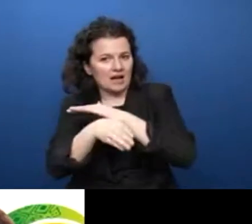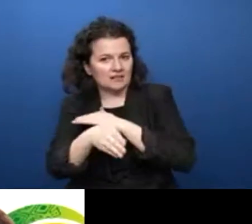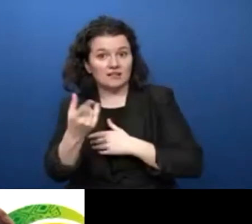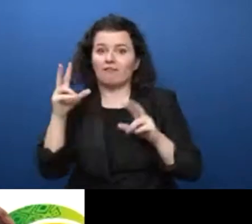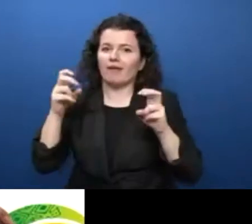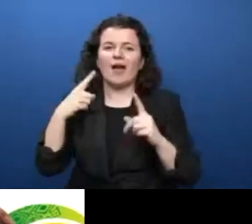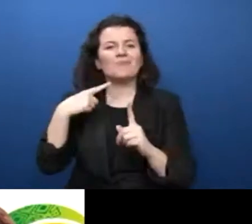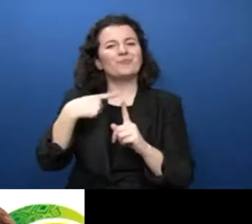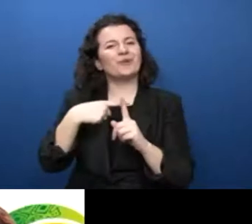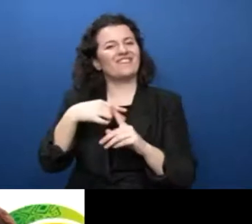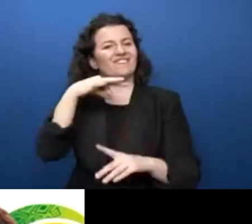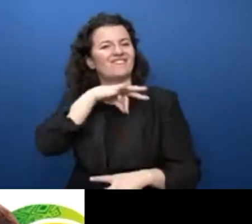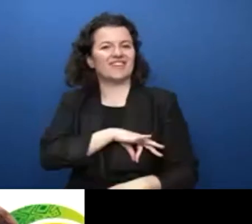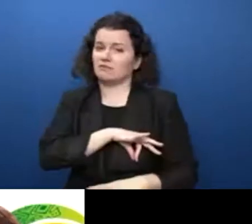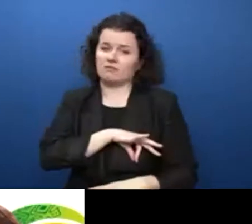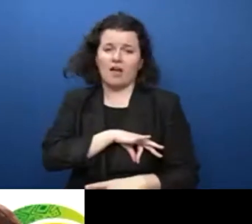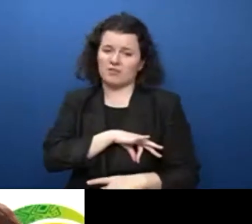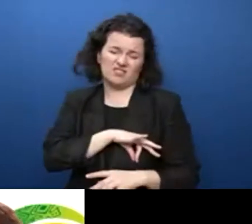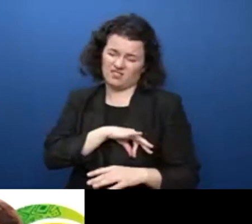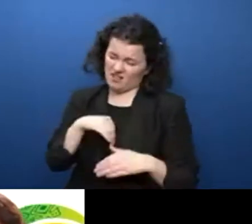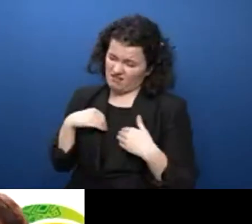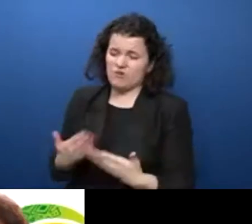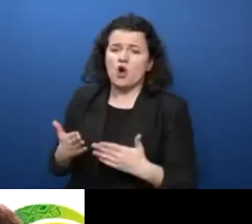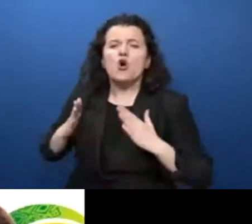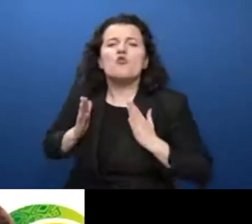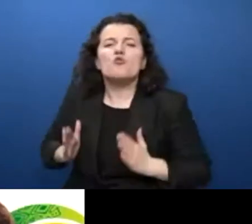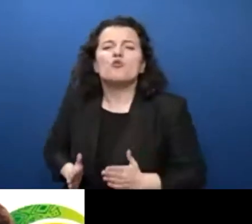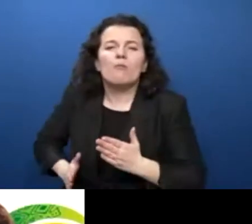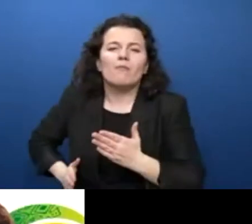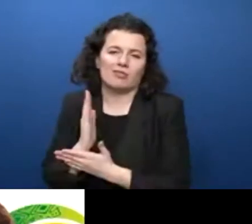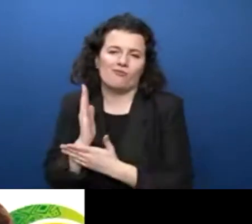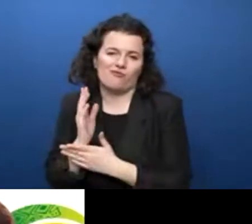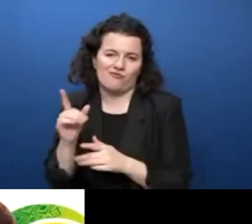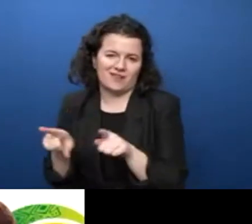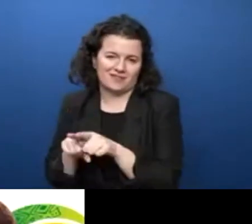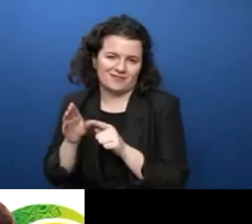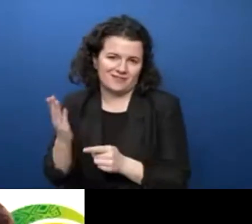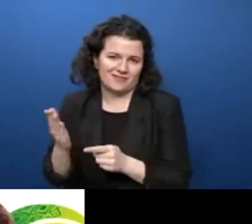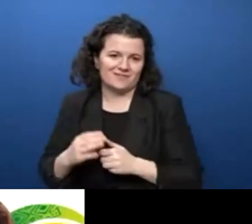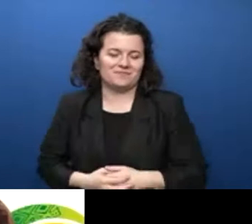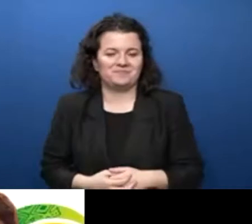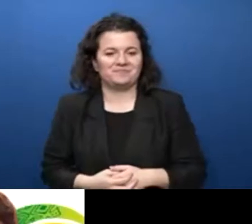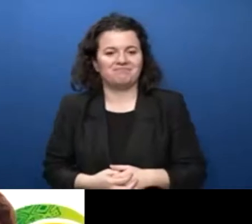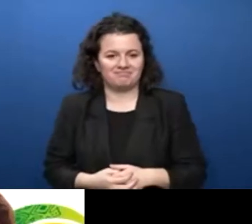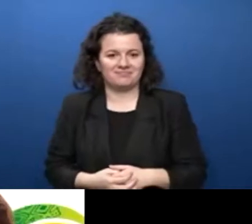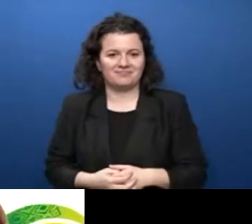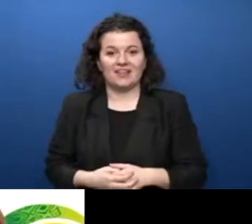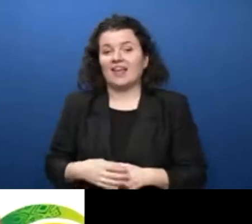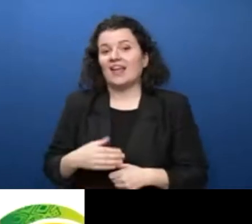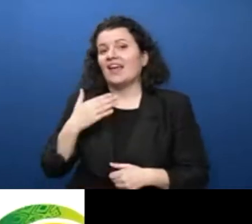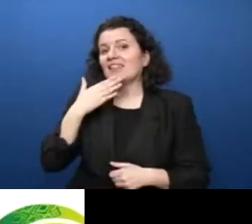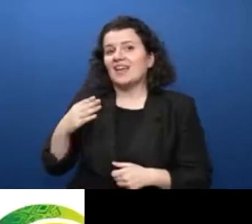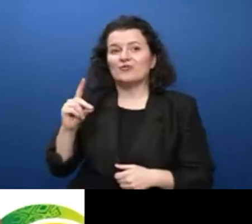basic human right. Over to you, David. Thank you so much, Danola. Love the energy of that community.